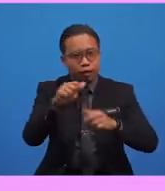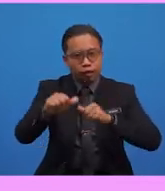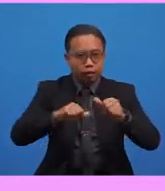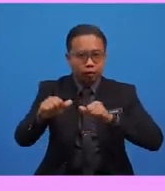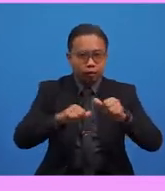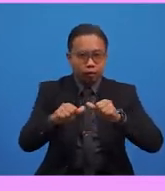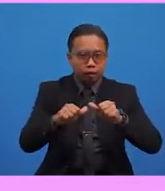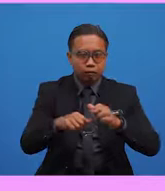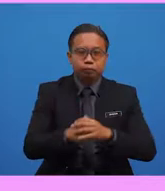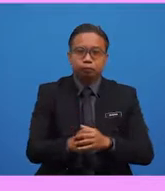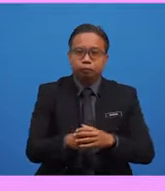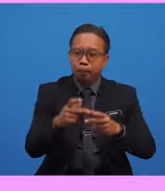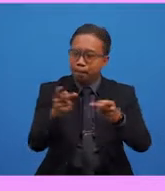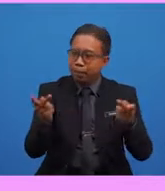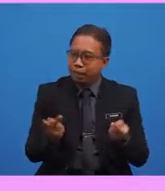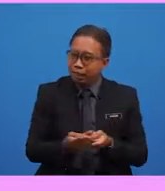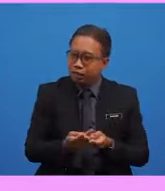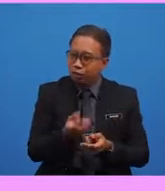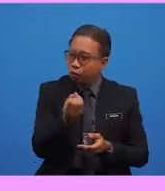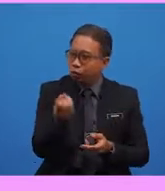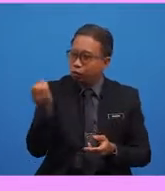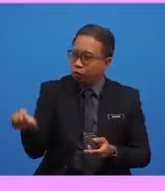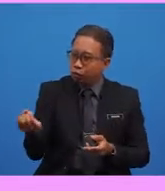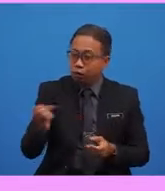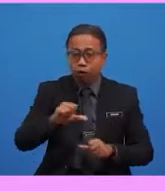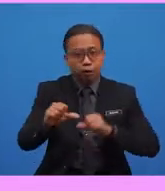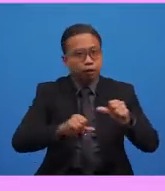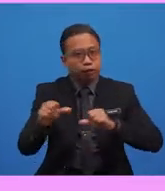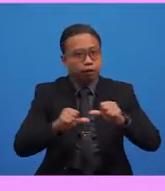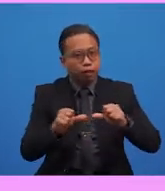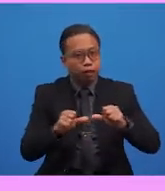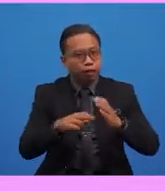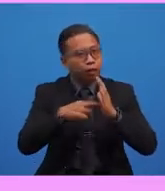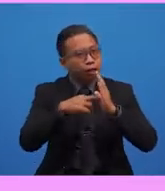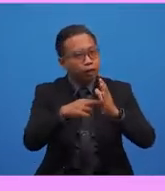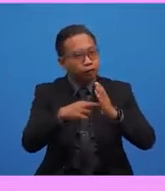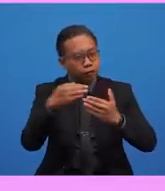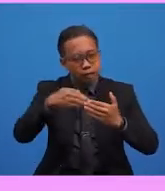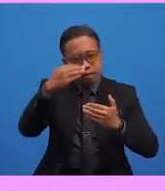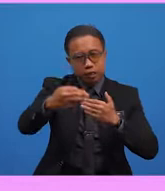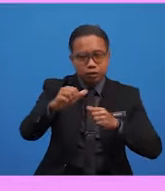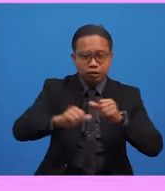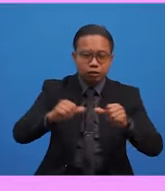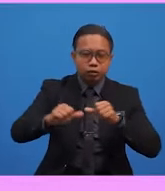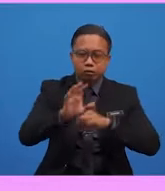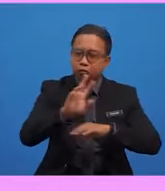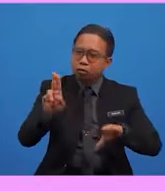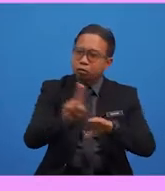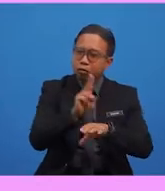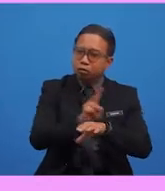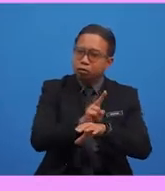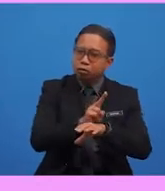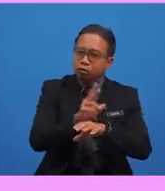to either a place, object, or to an activity. When they refer to an activity, do not use the definite